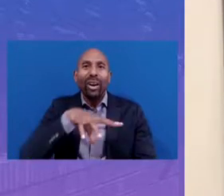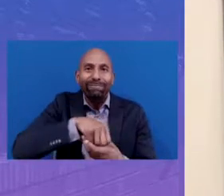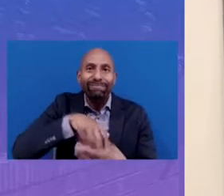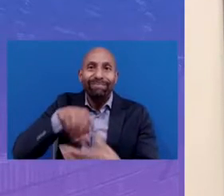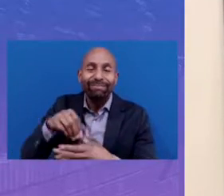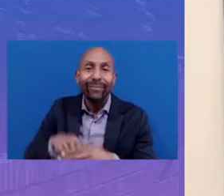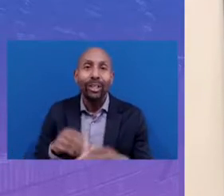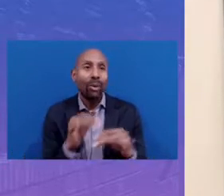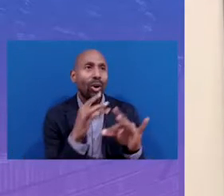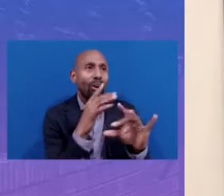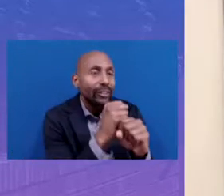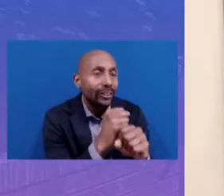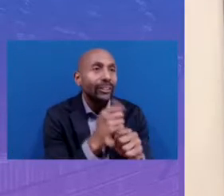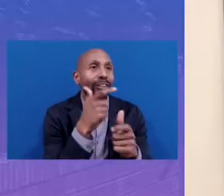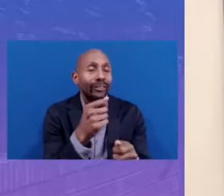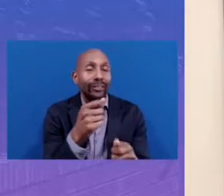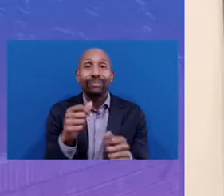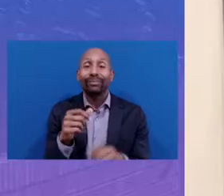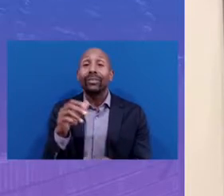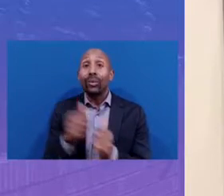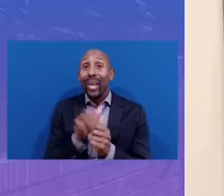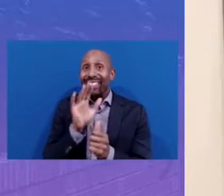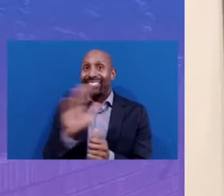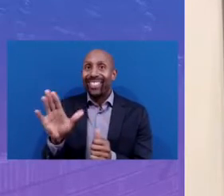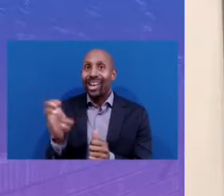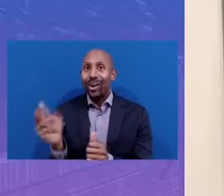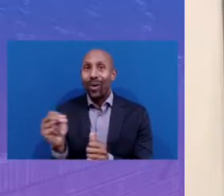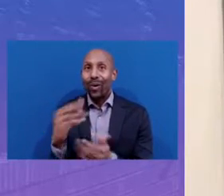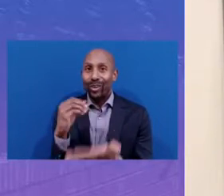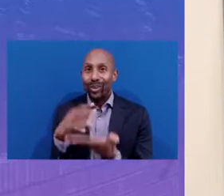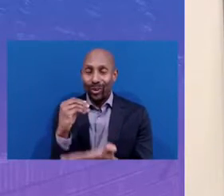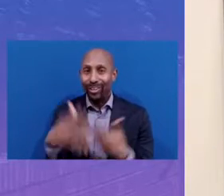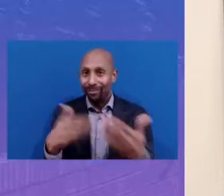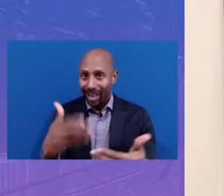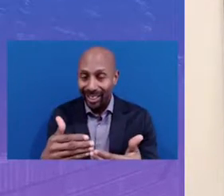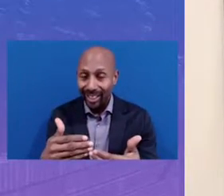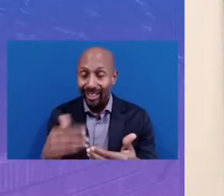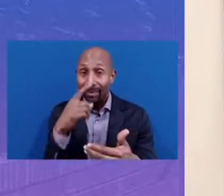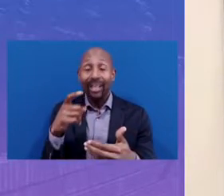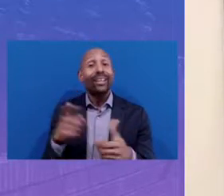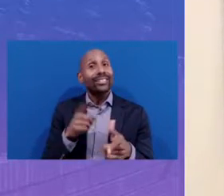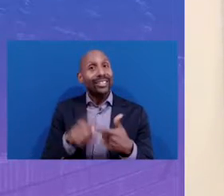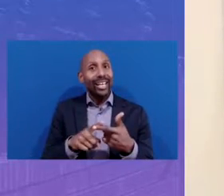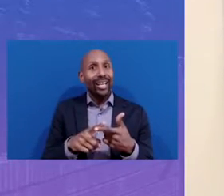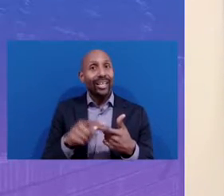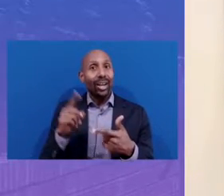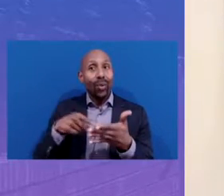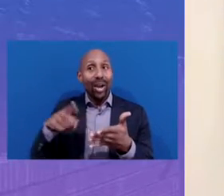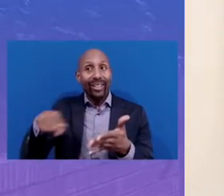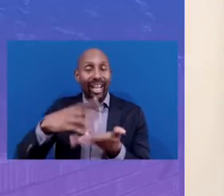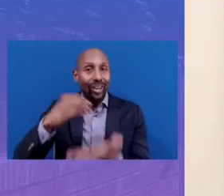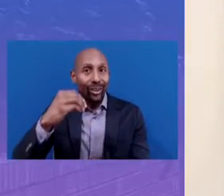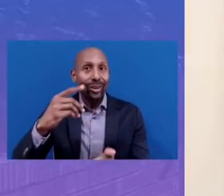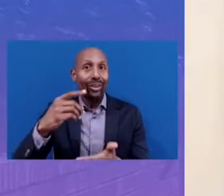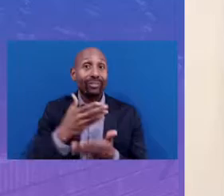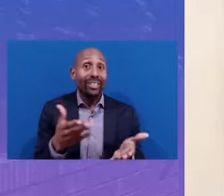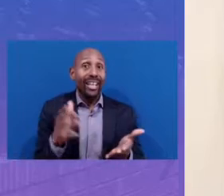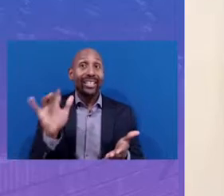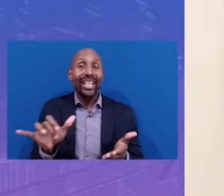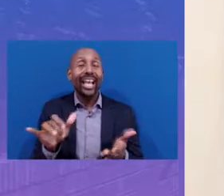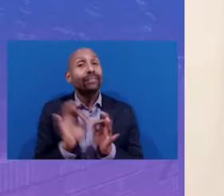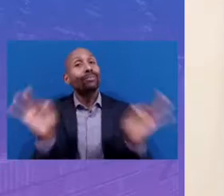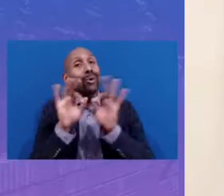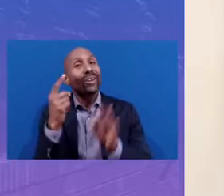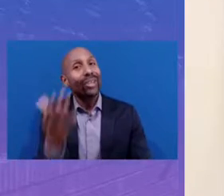interested in their own learning because learning will be about the things that matter to them. Learning will be relevant.